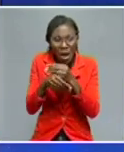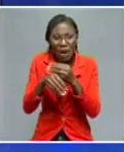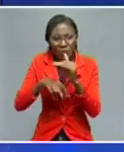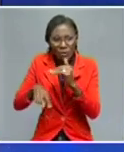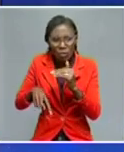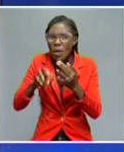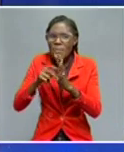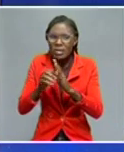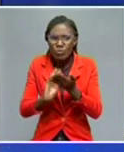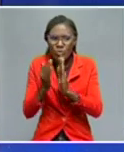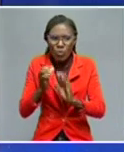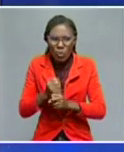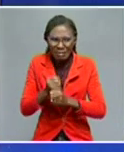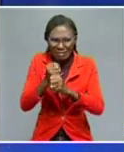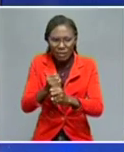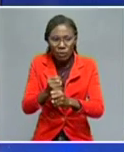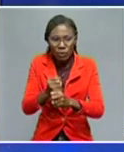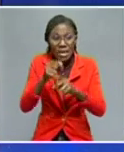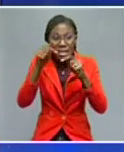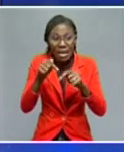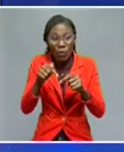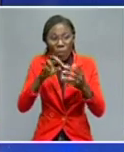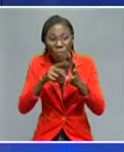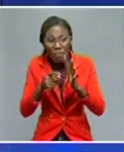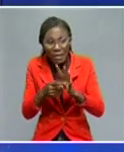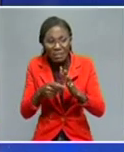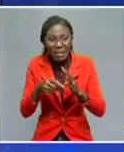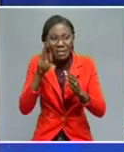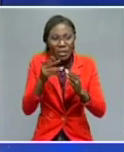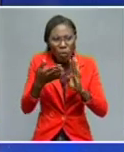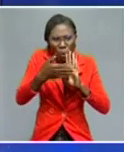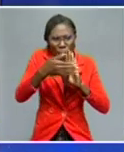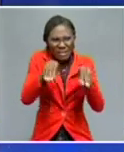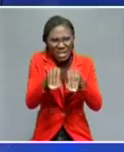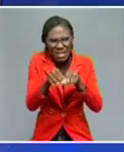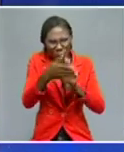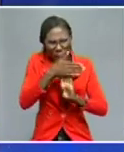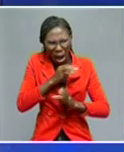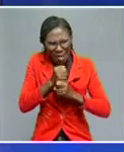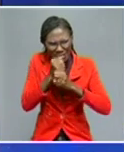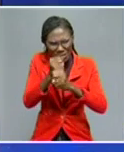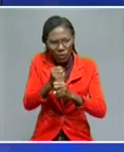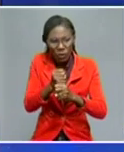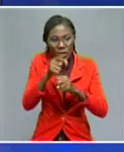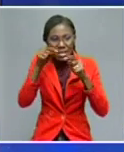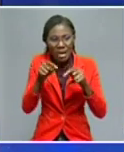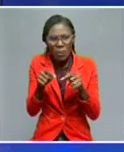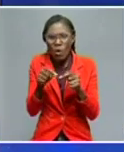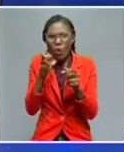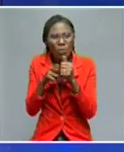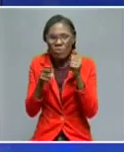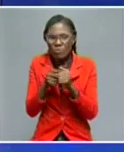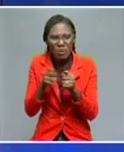has created a security trauma for the Russians. So now Russia has reacted